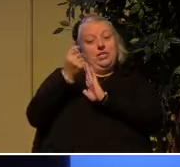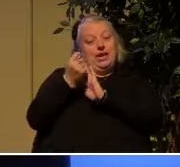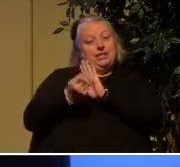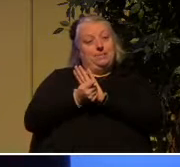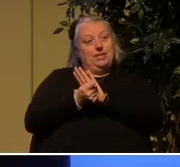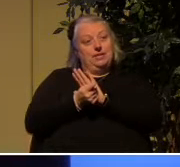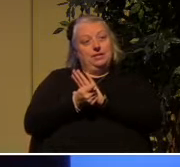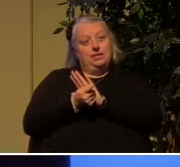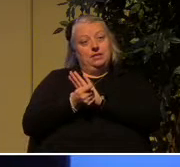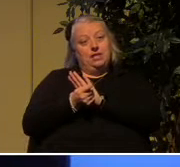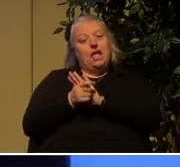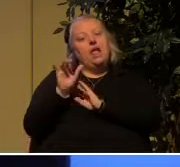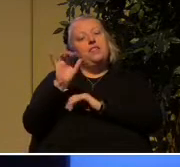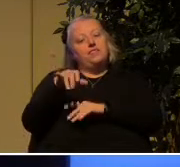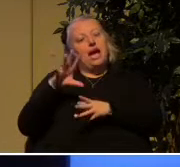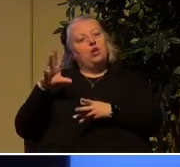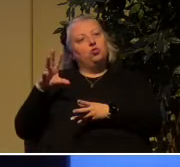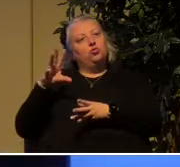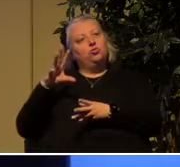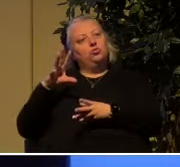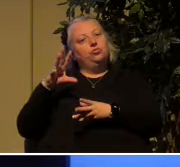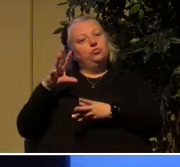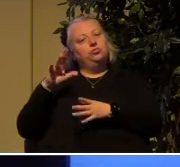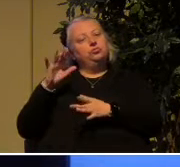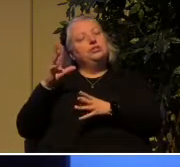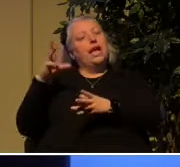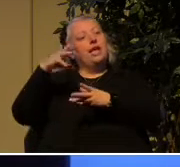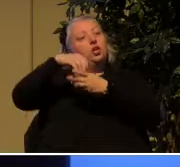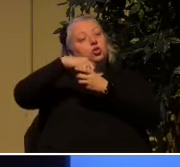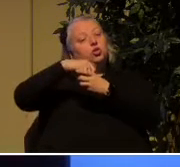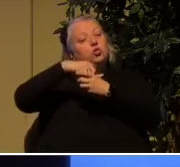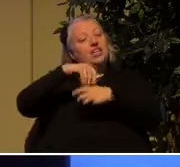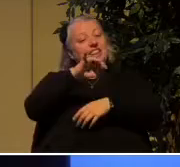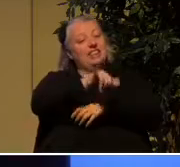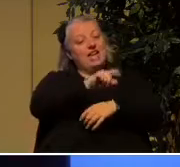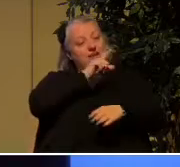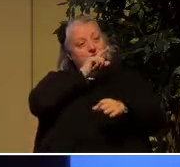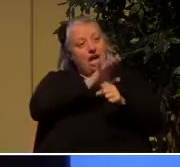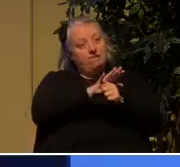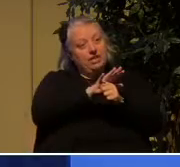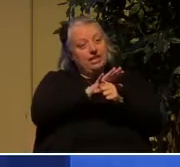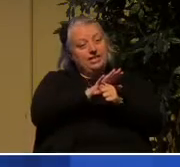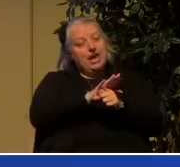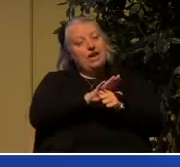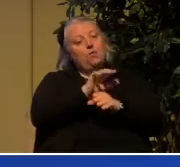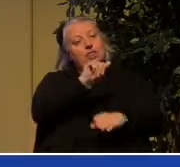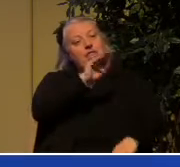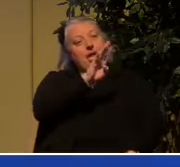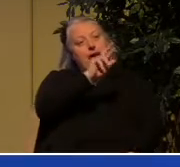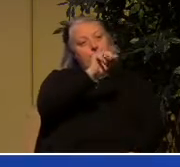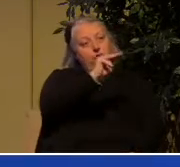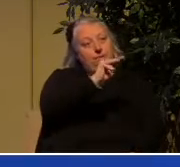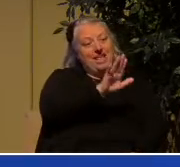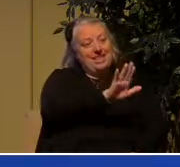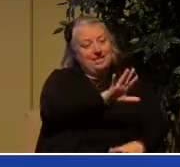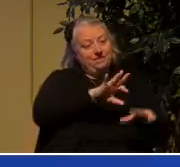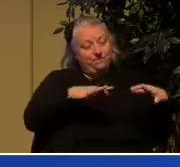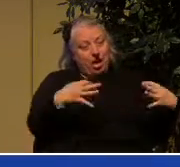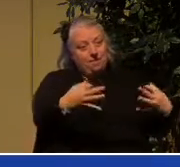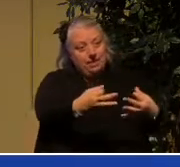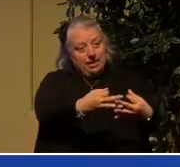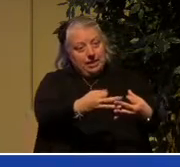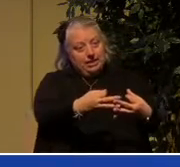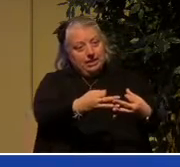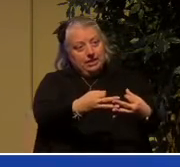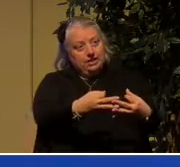that included in this covenantal relationship with Abraham and his offspring was the promise